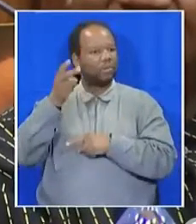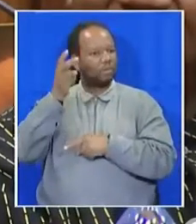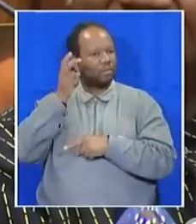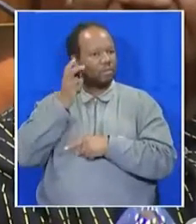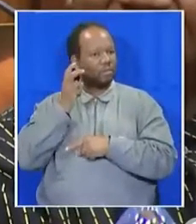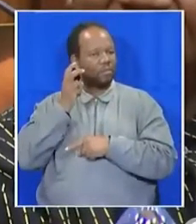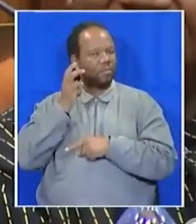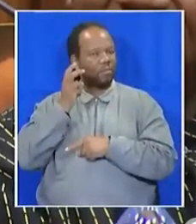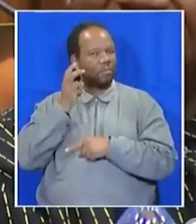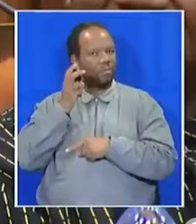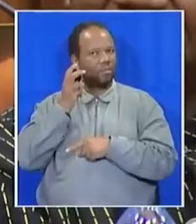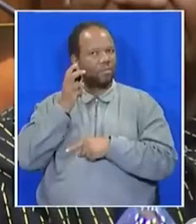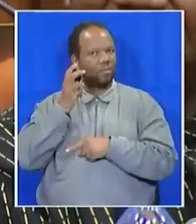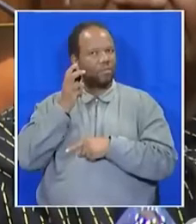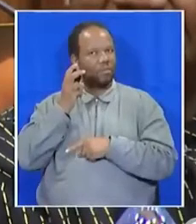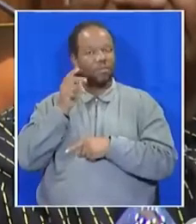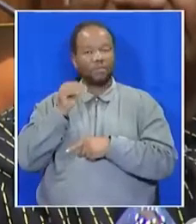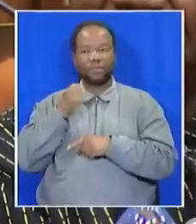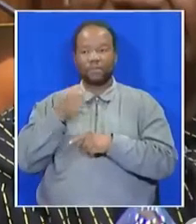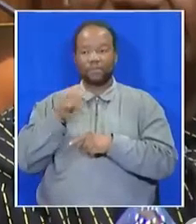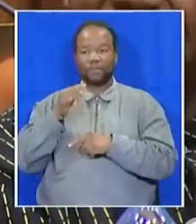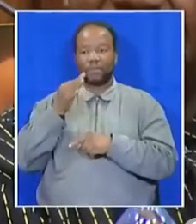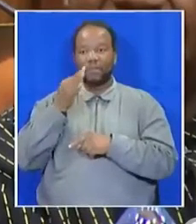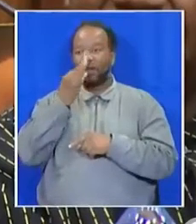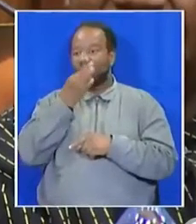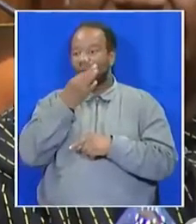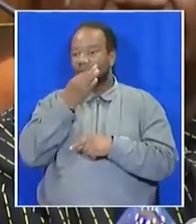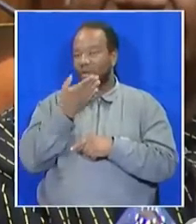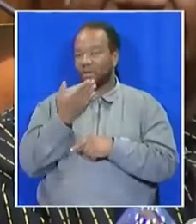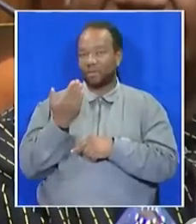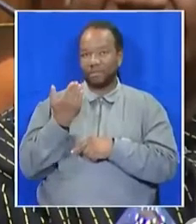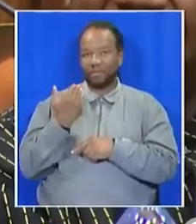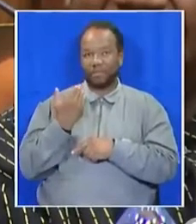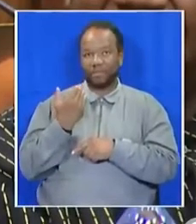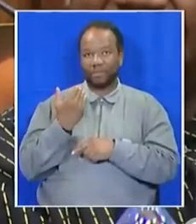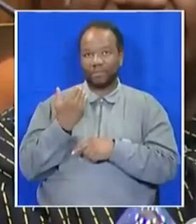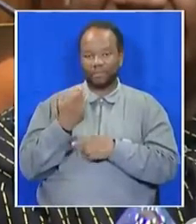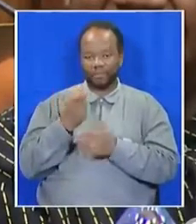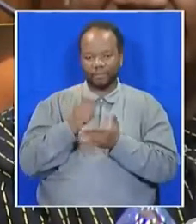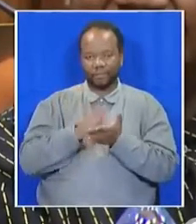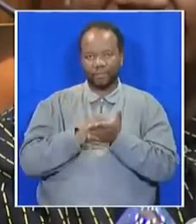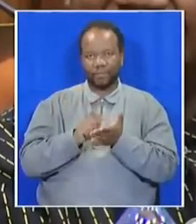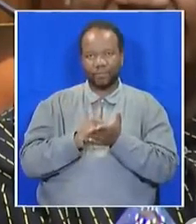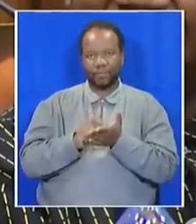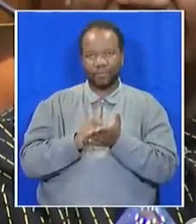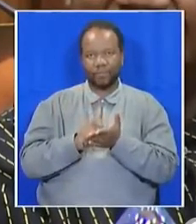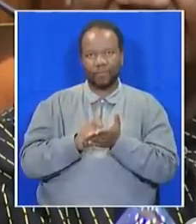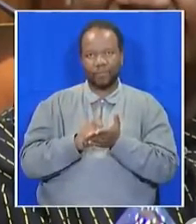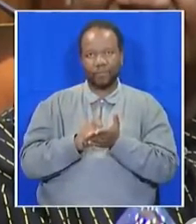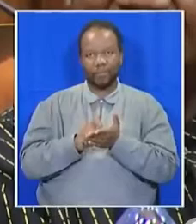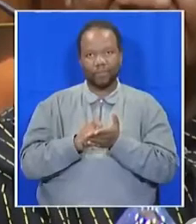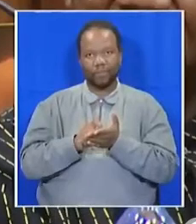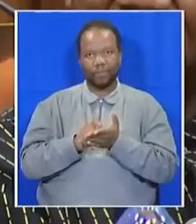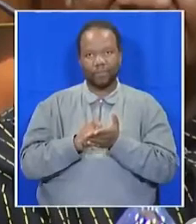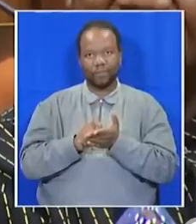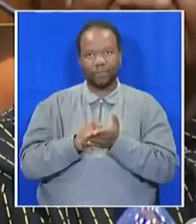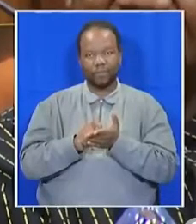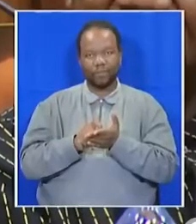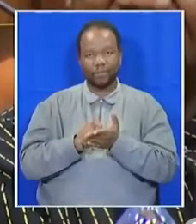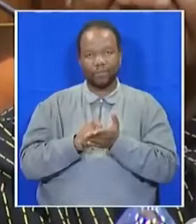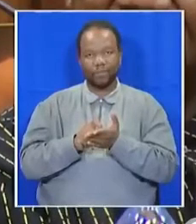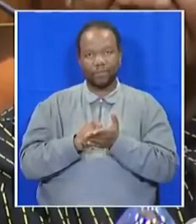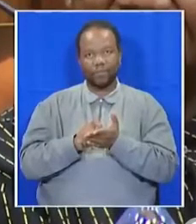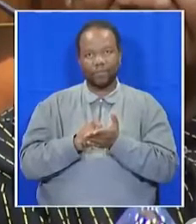clock I had said, my notes demanded that I